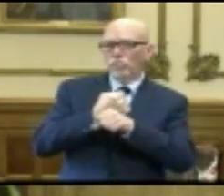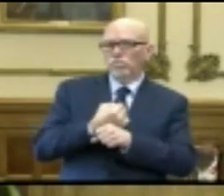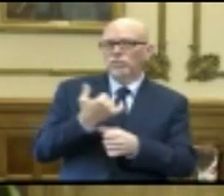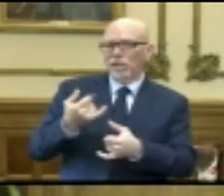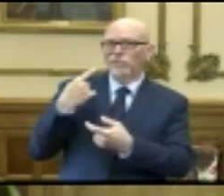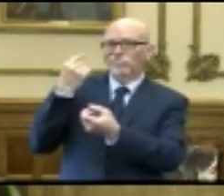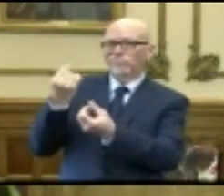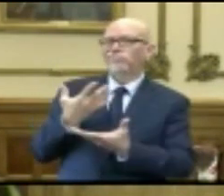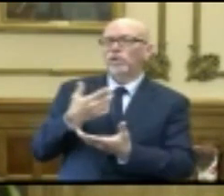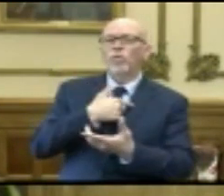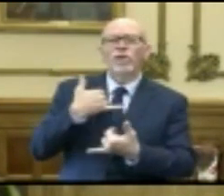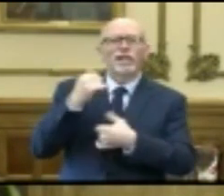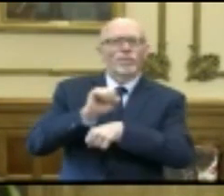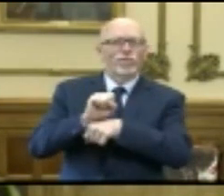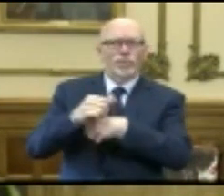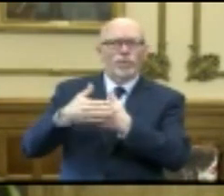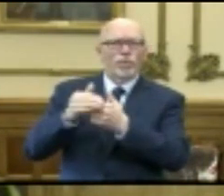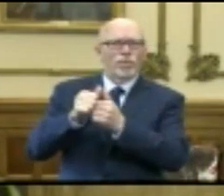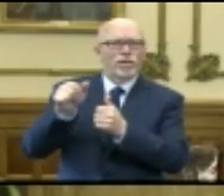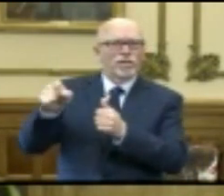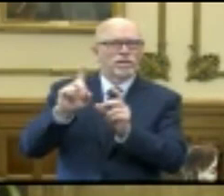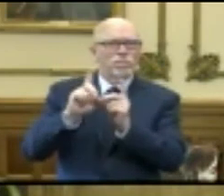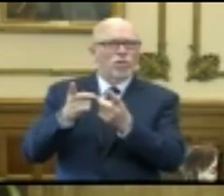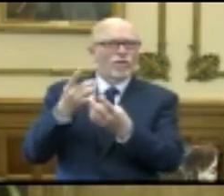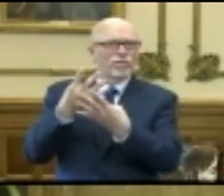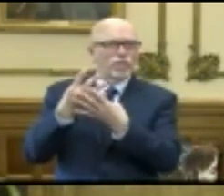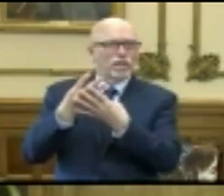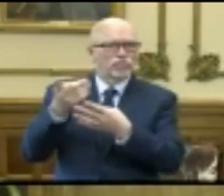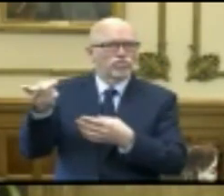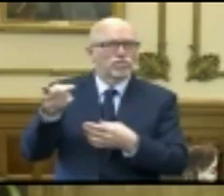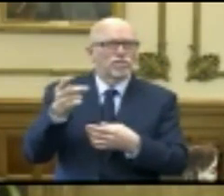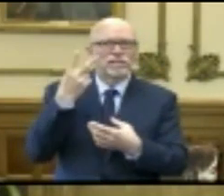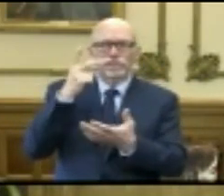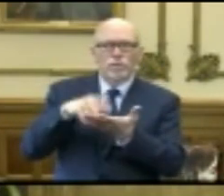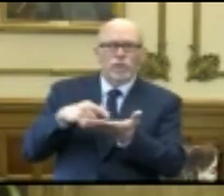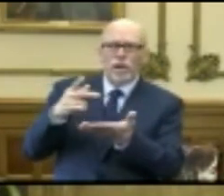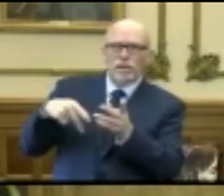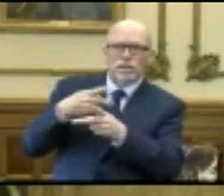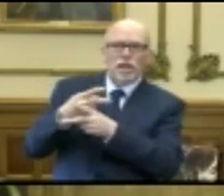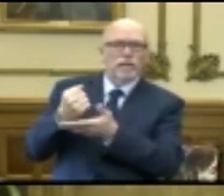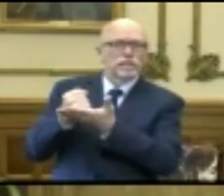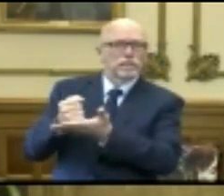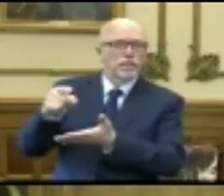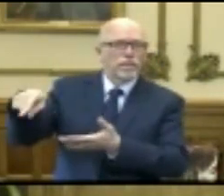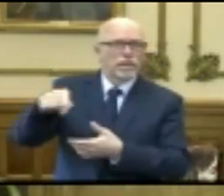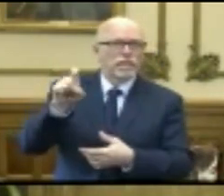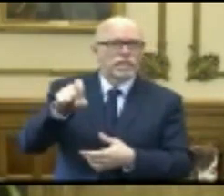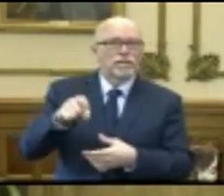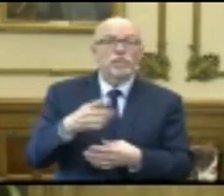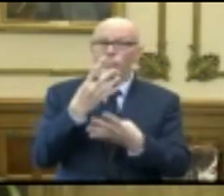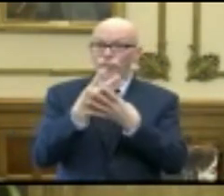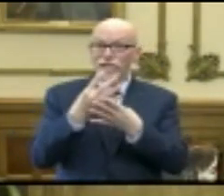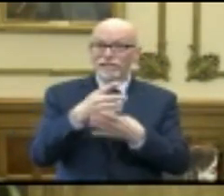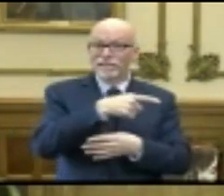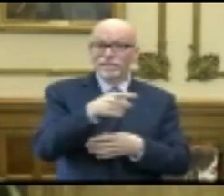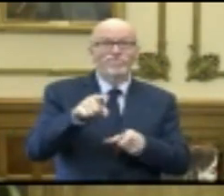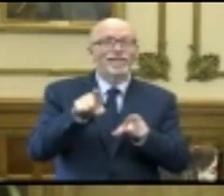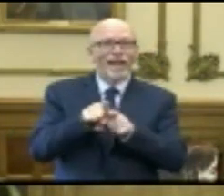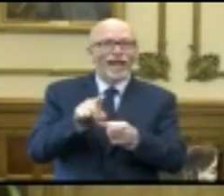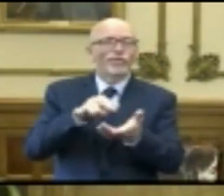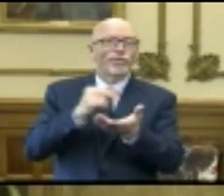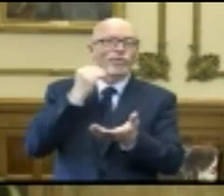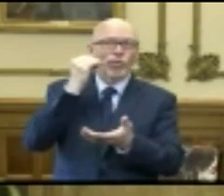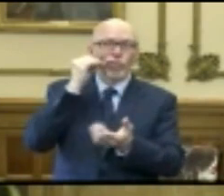We're working very closely with the Department of Corrections to provide whatever assistance that they need. Prisons, just like long-term care